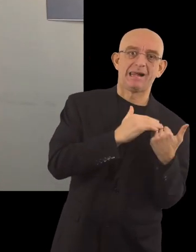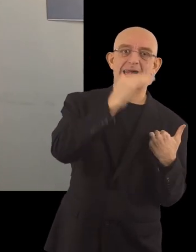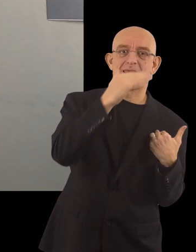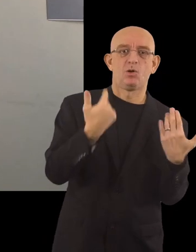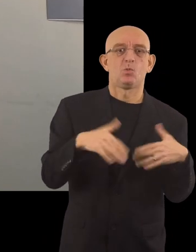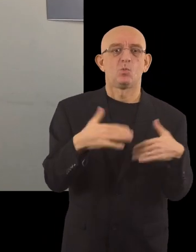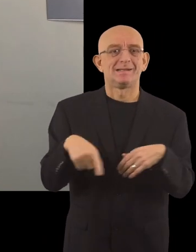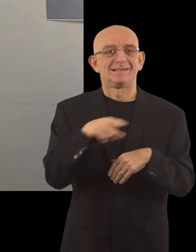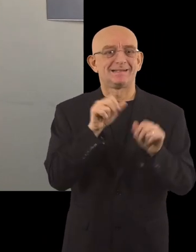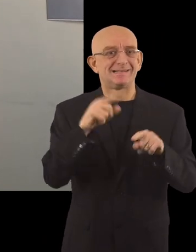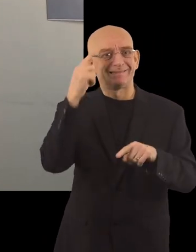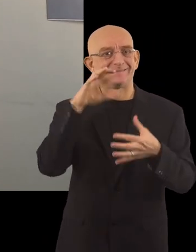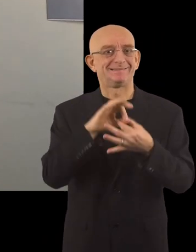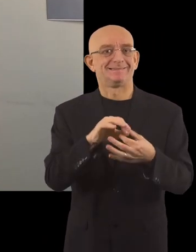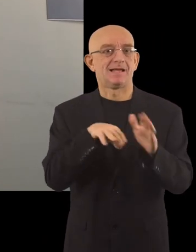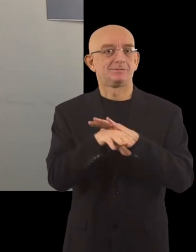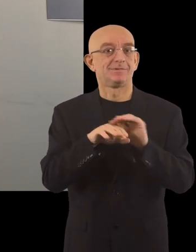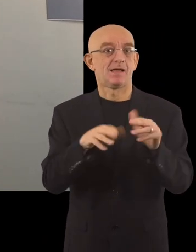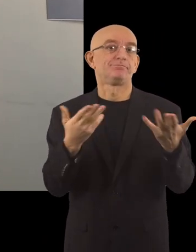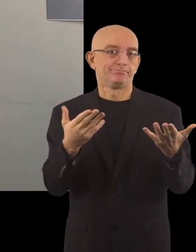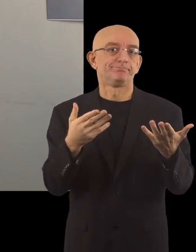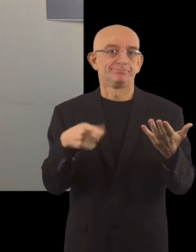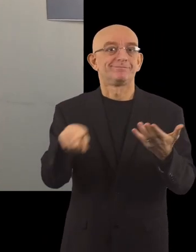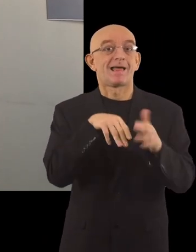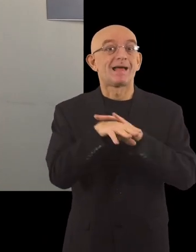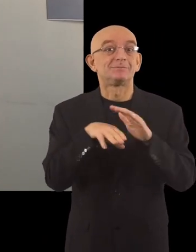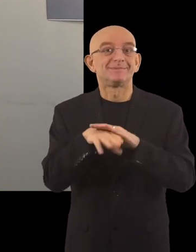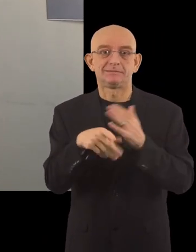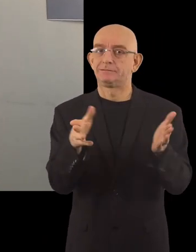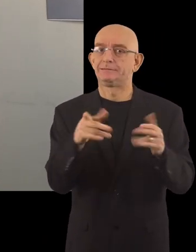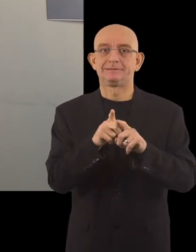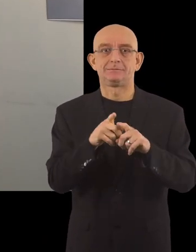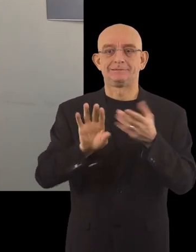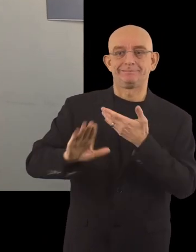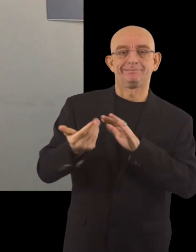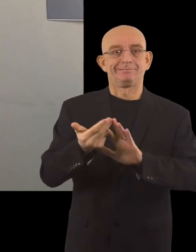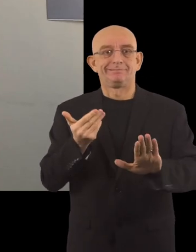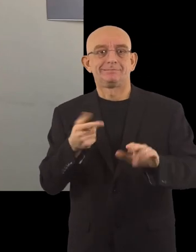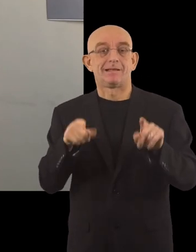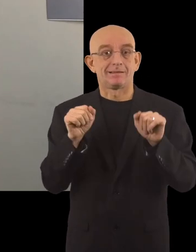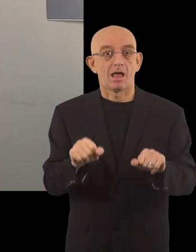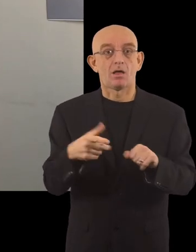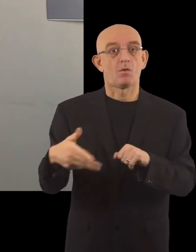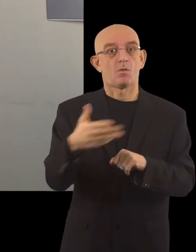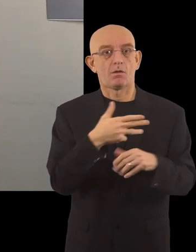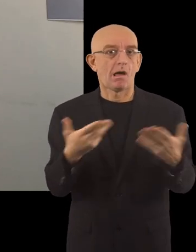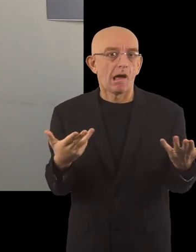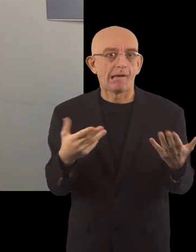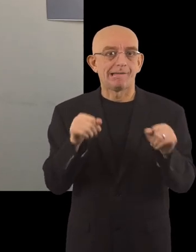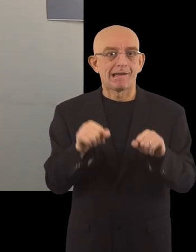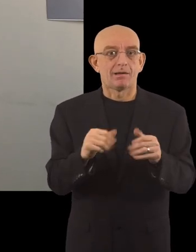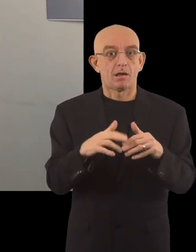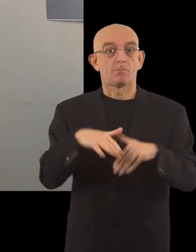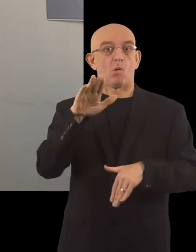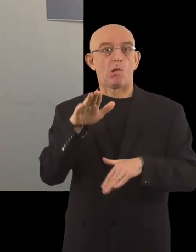Today, accessibility to public spaces is now limited for everybody due to social distancing, but we have been able